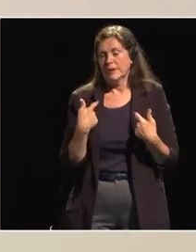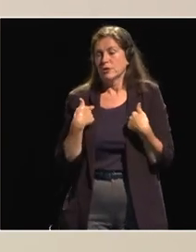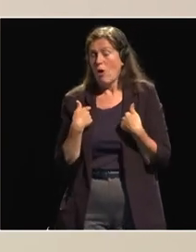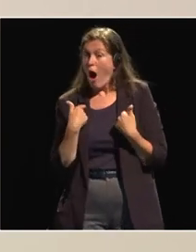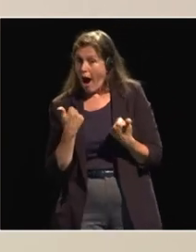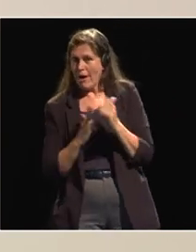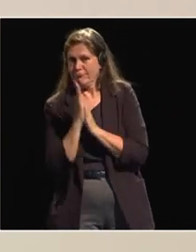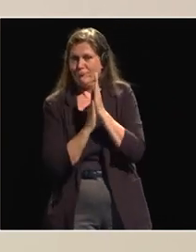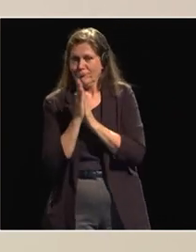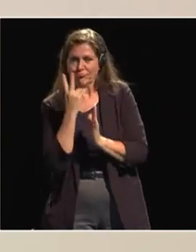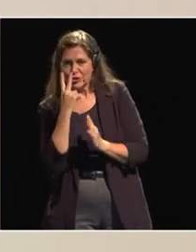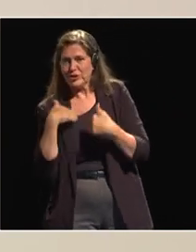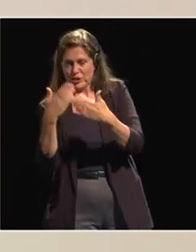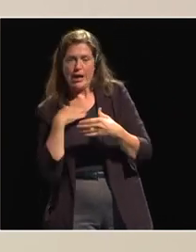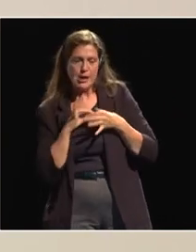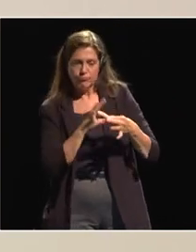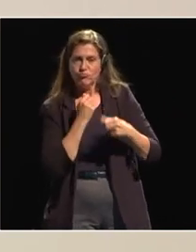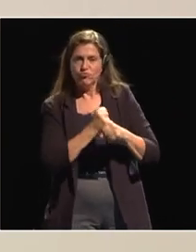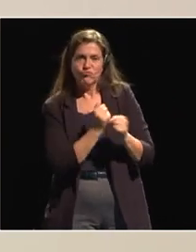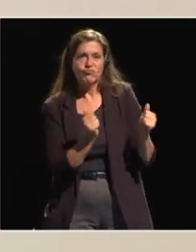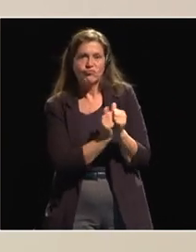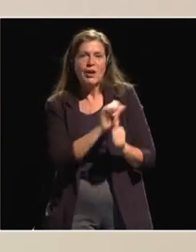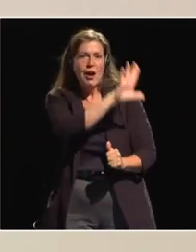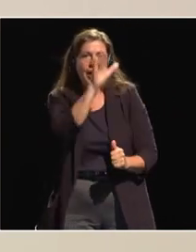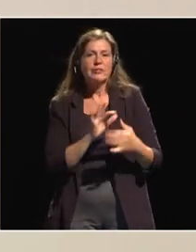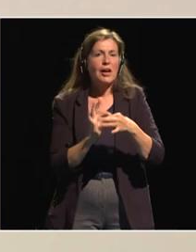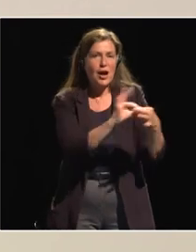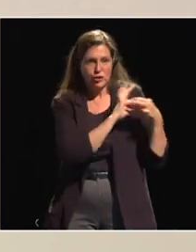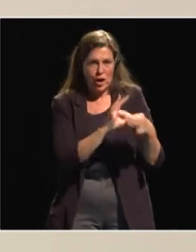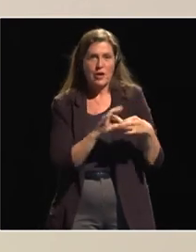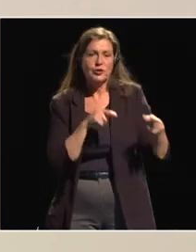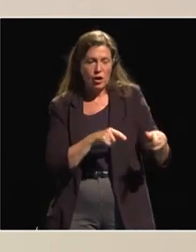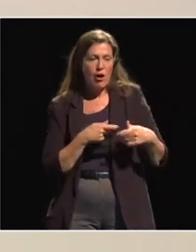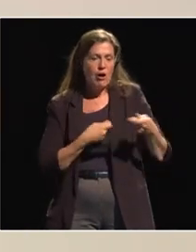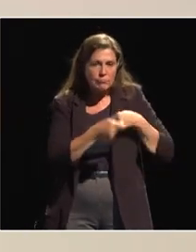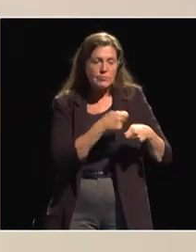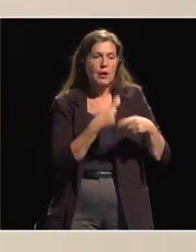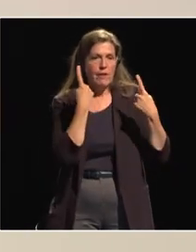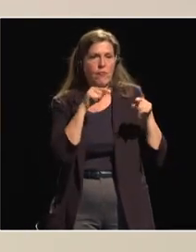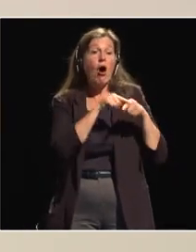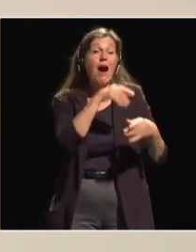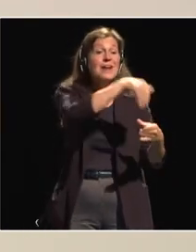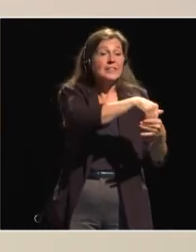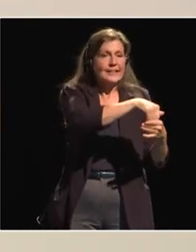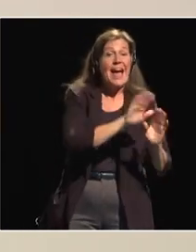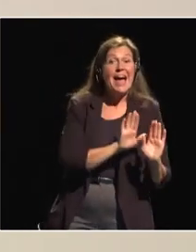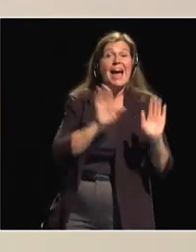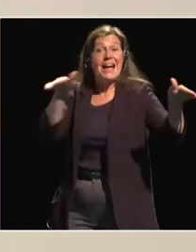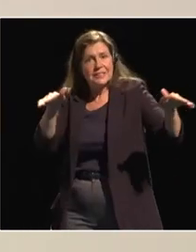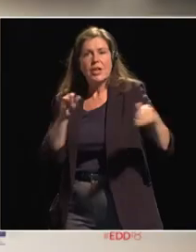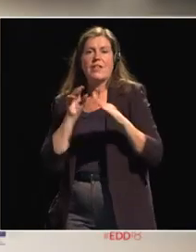to continue cooperation with the african union to try and develop programs around this through the external investment program that we have now